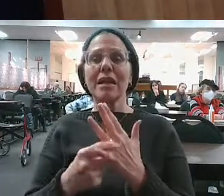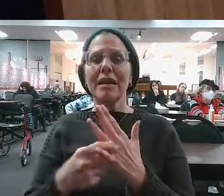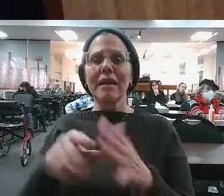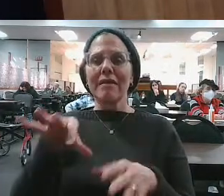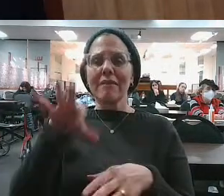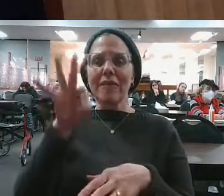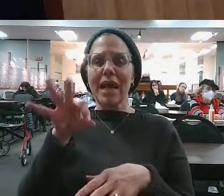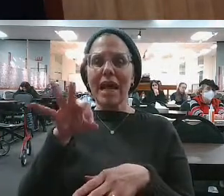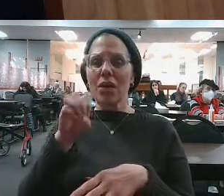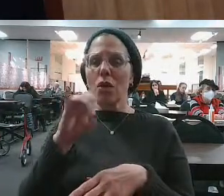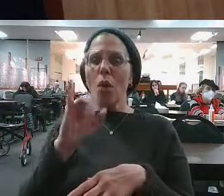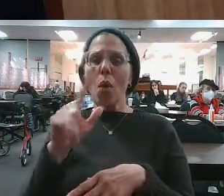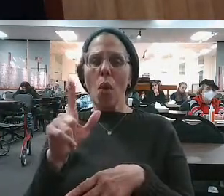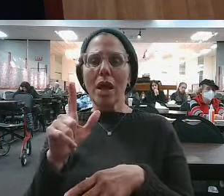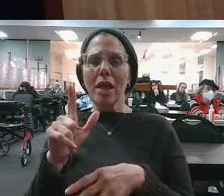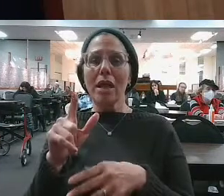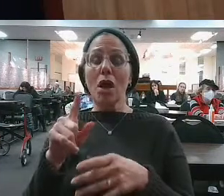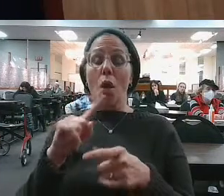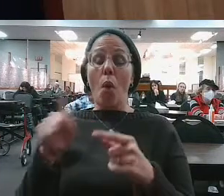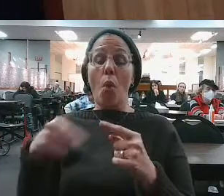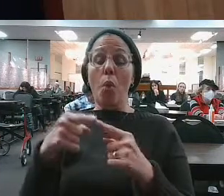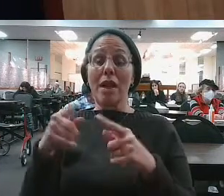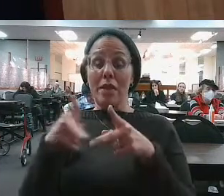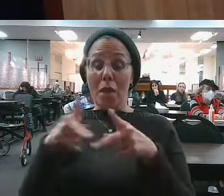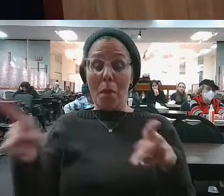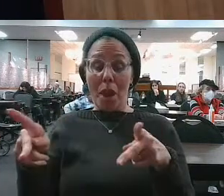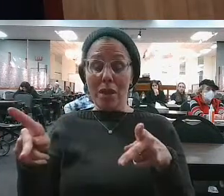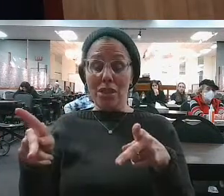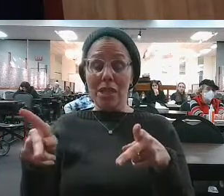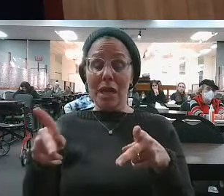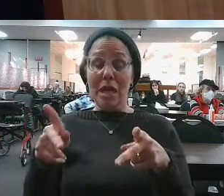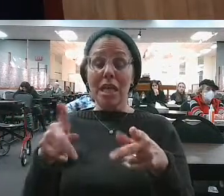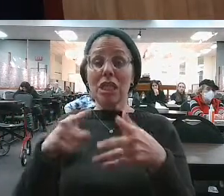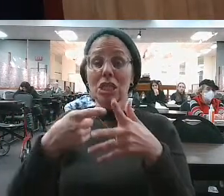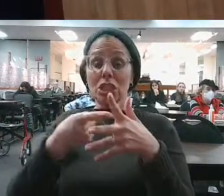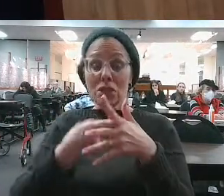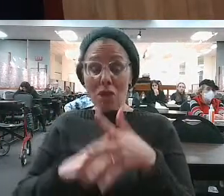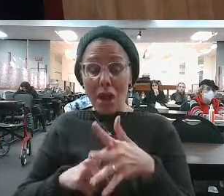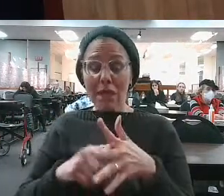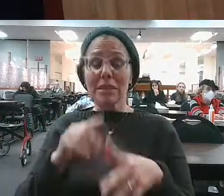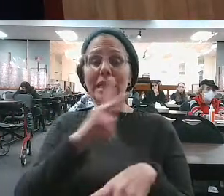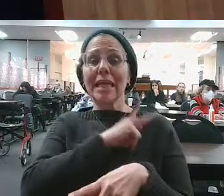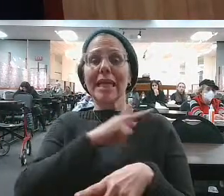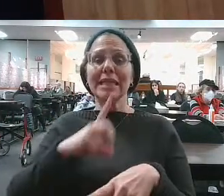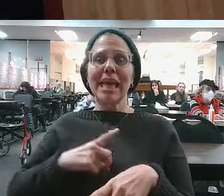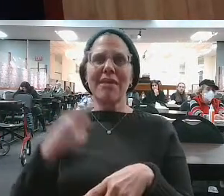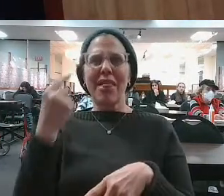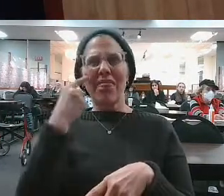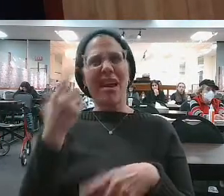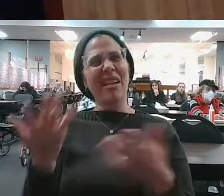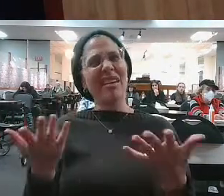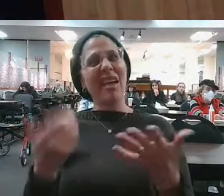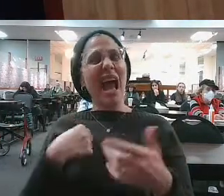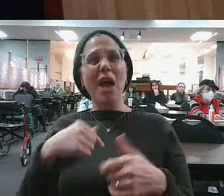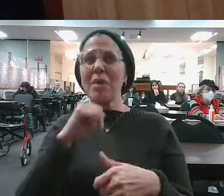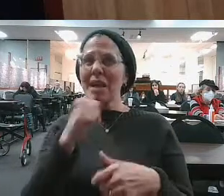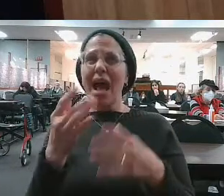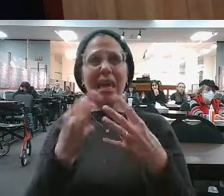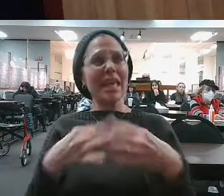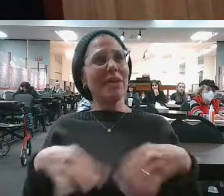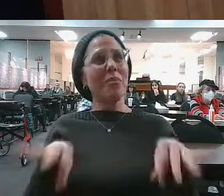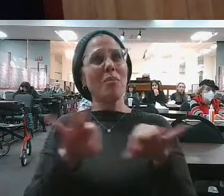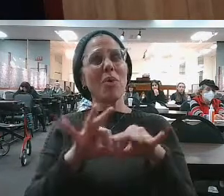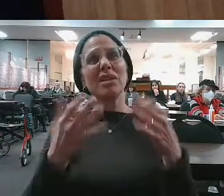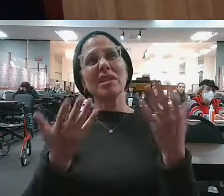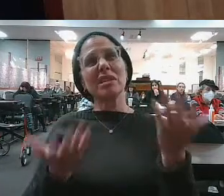Moshe Rabinu begins the parasha thinking that he's so unnecessary, so extra, so unimportant. And HaKadosh Baruch